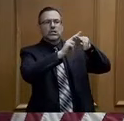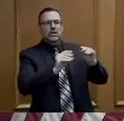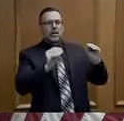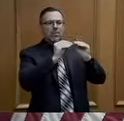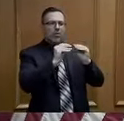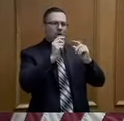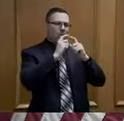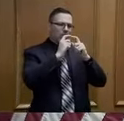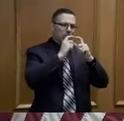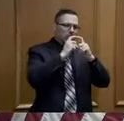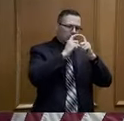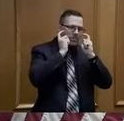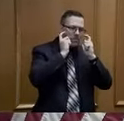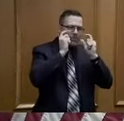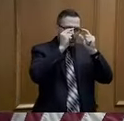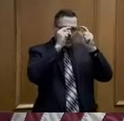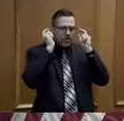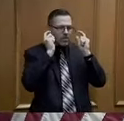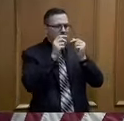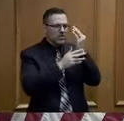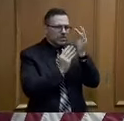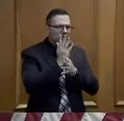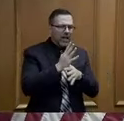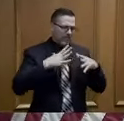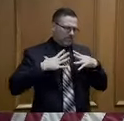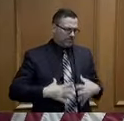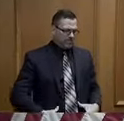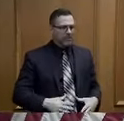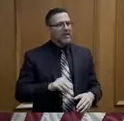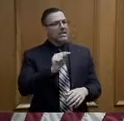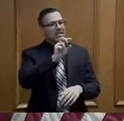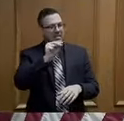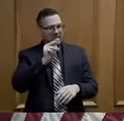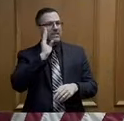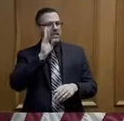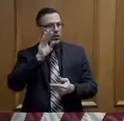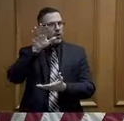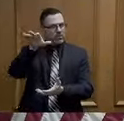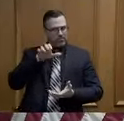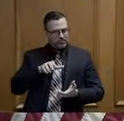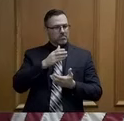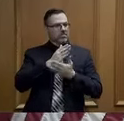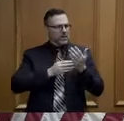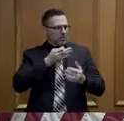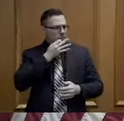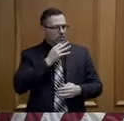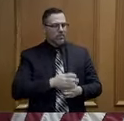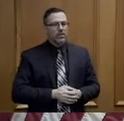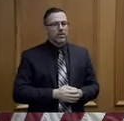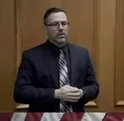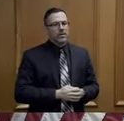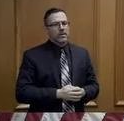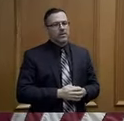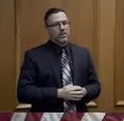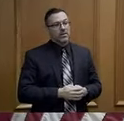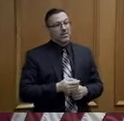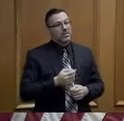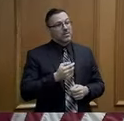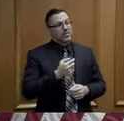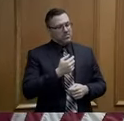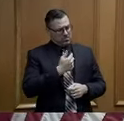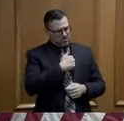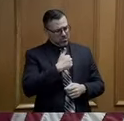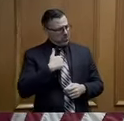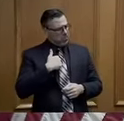states all across the country and we will be beneficiaries of that. It's hopeful but we are not depending on